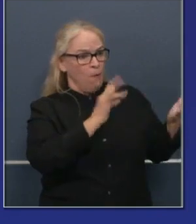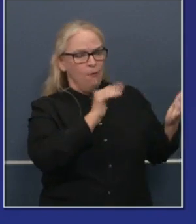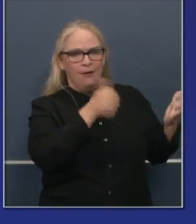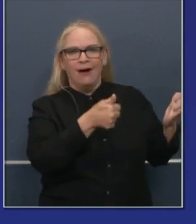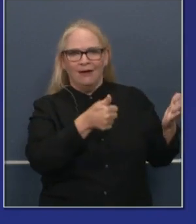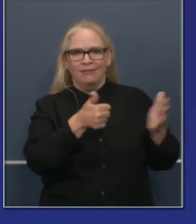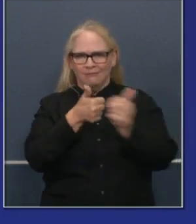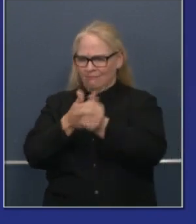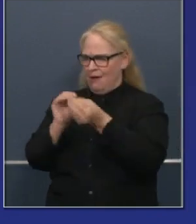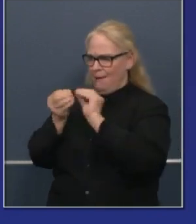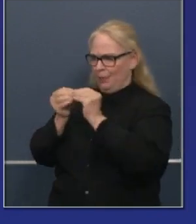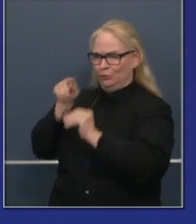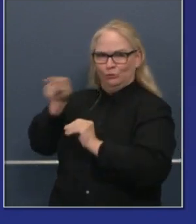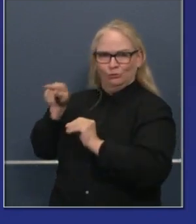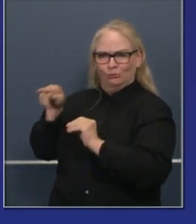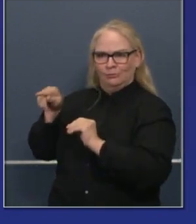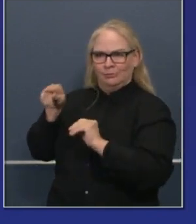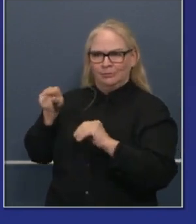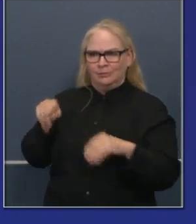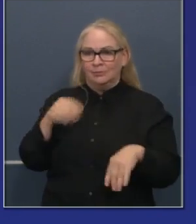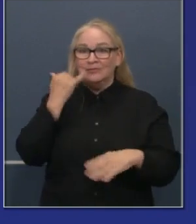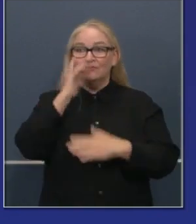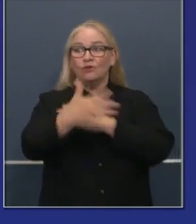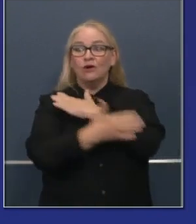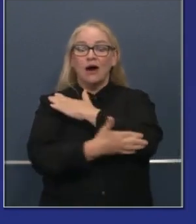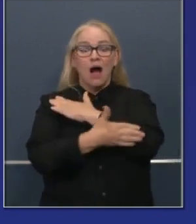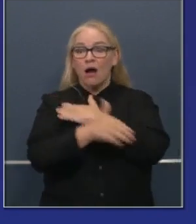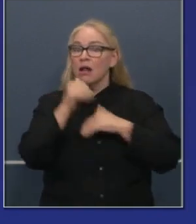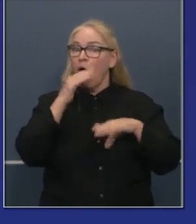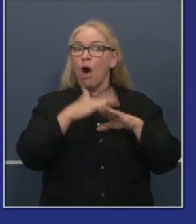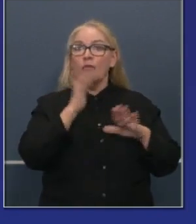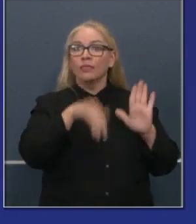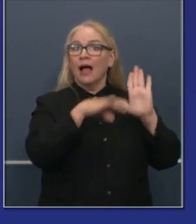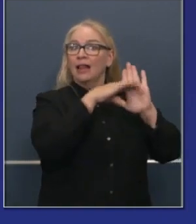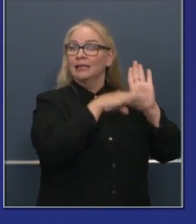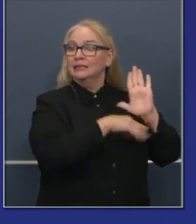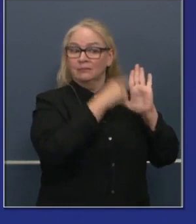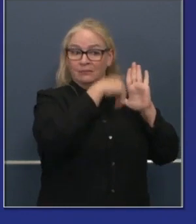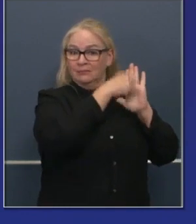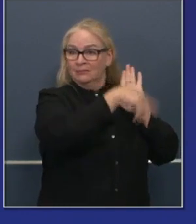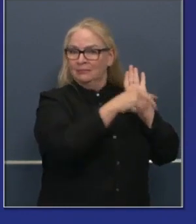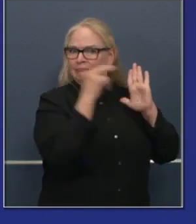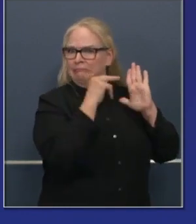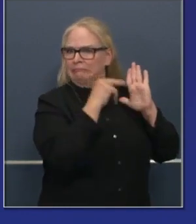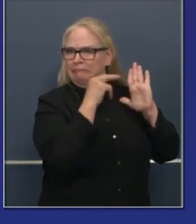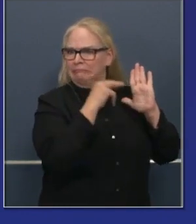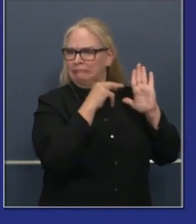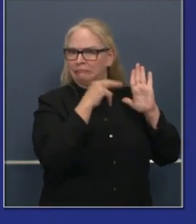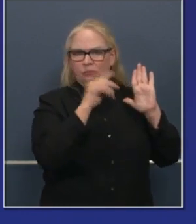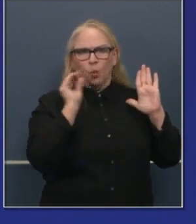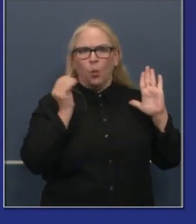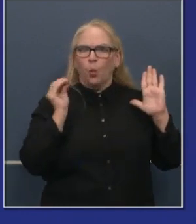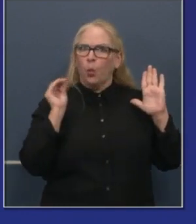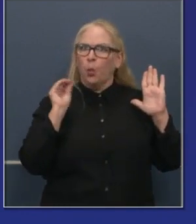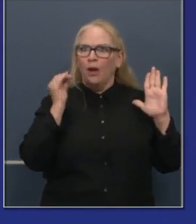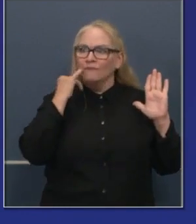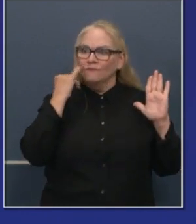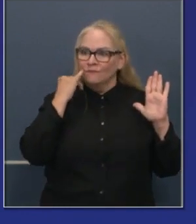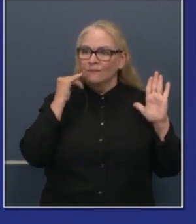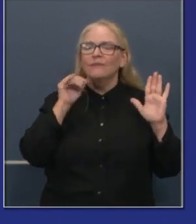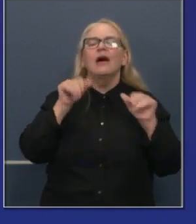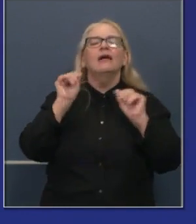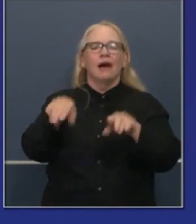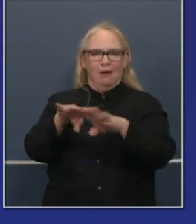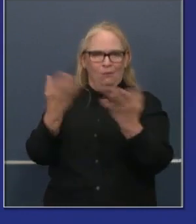you can move forward as a county if you choose to physically open your campus, physically open